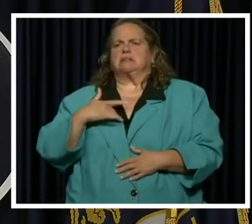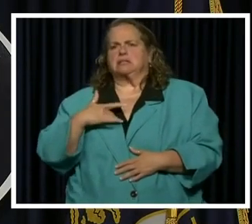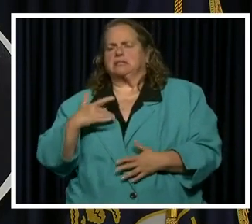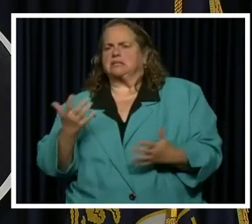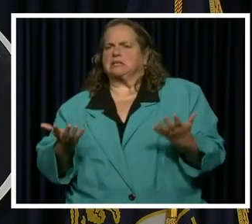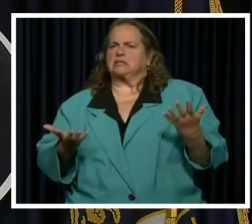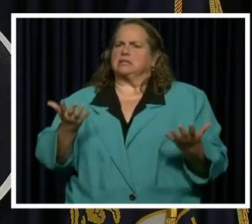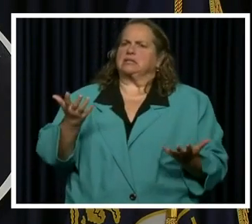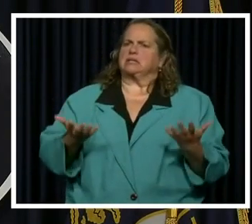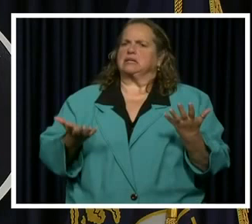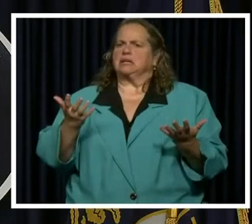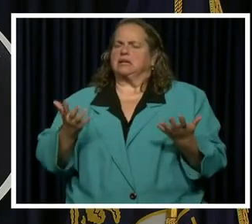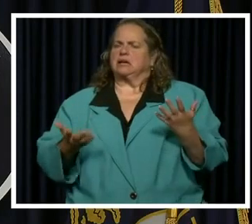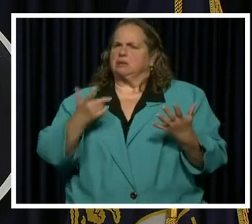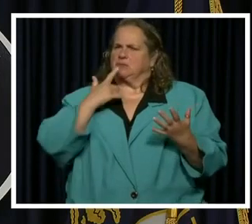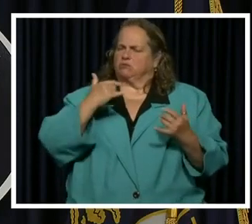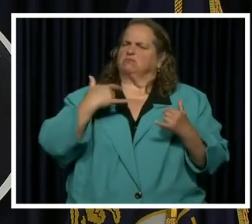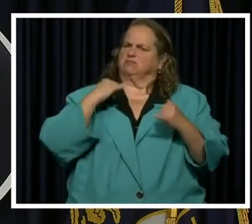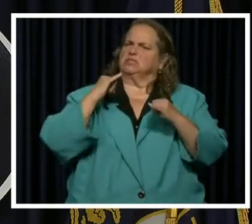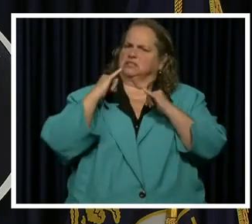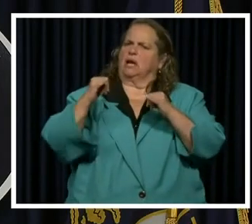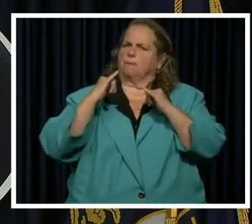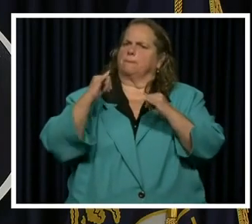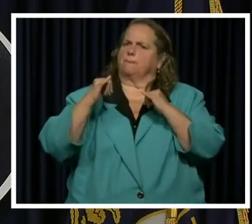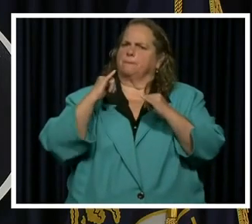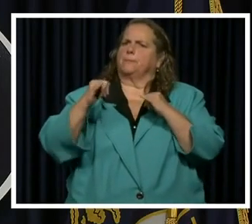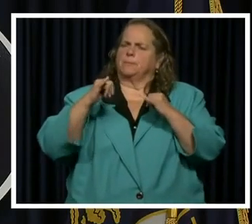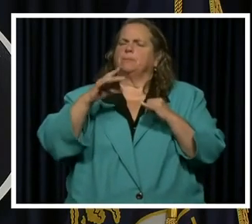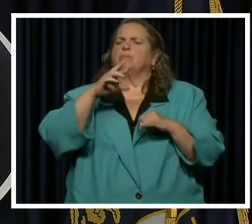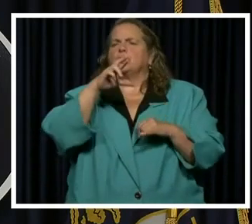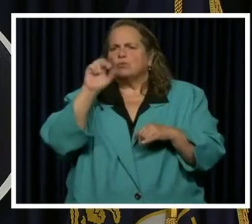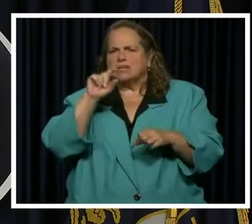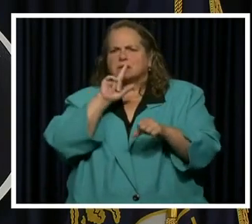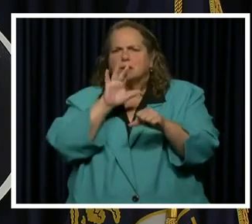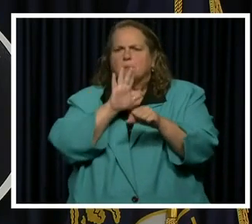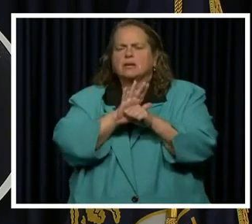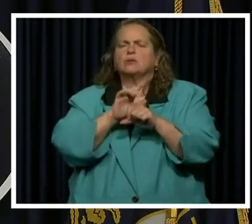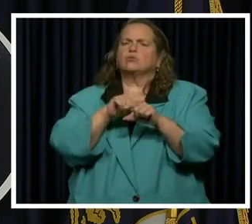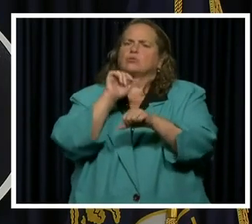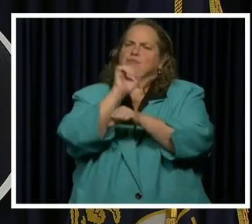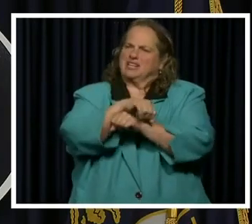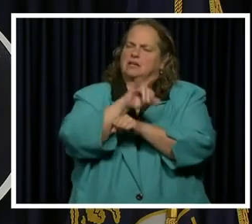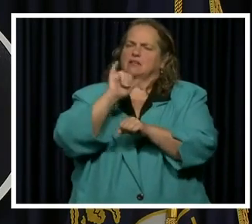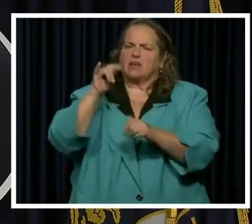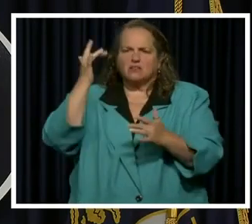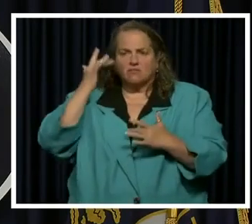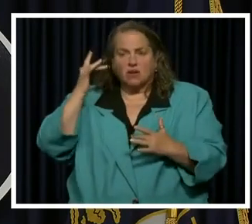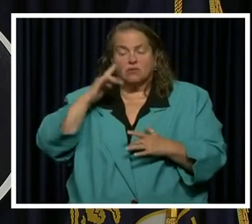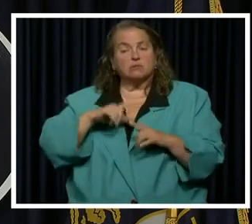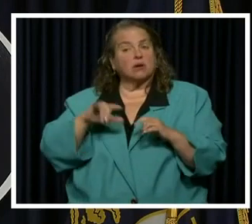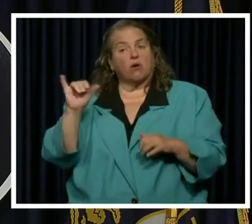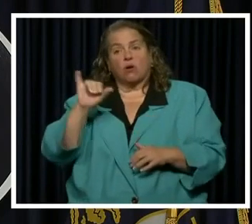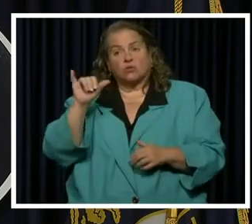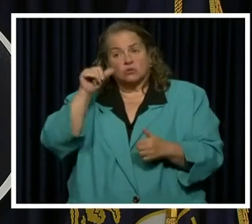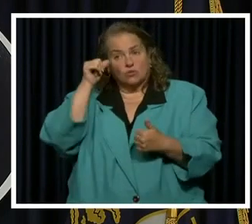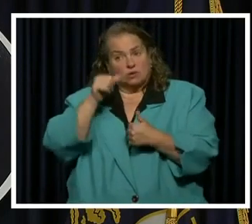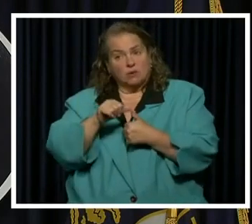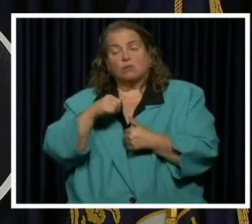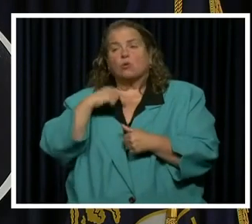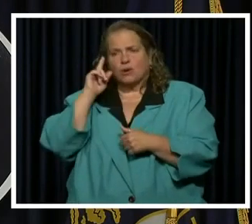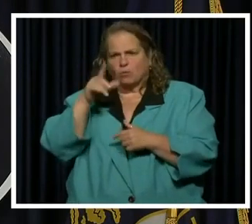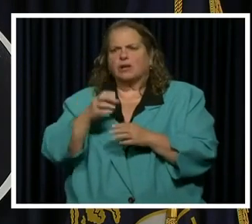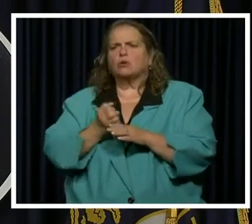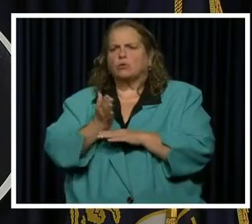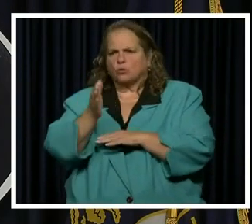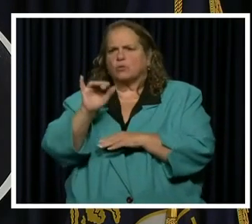the same. And it's about recommitting to defeating this virus, but also remembering that we're going to get through